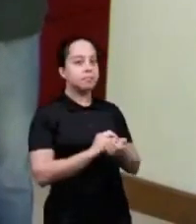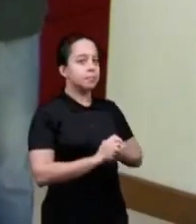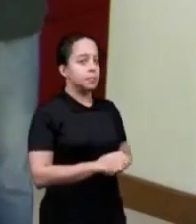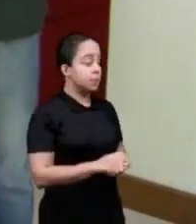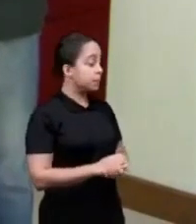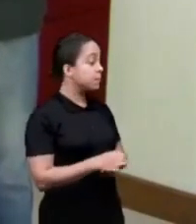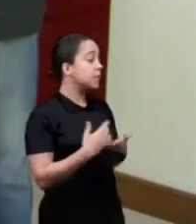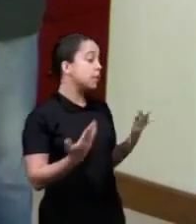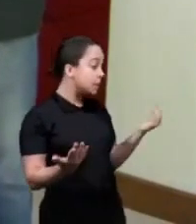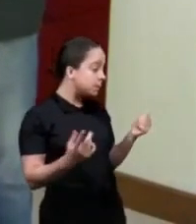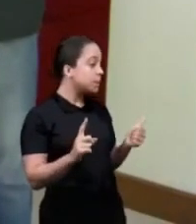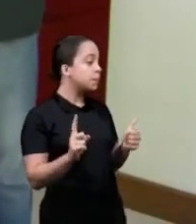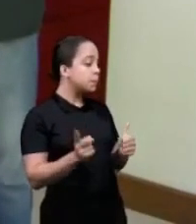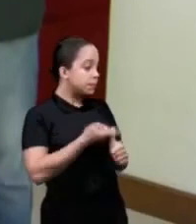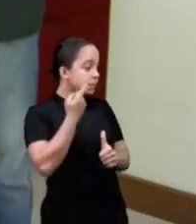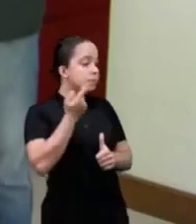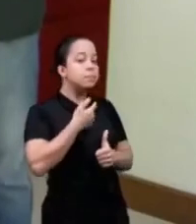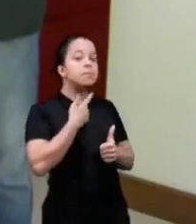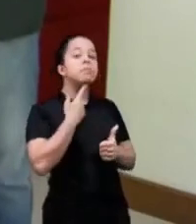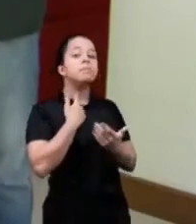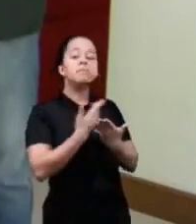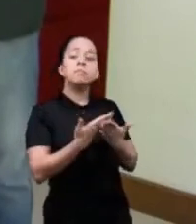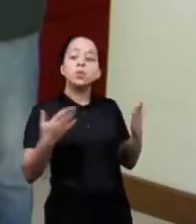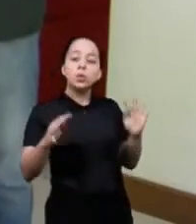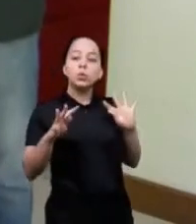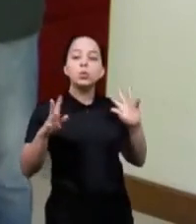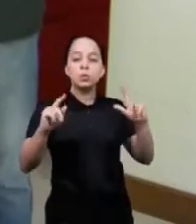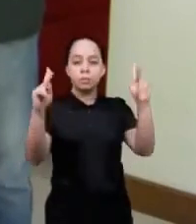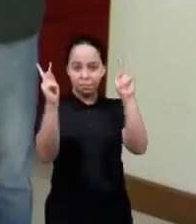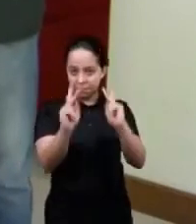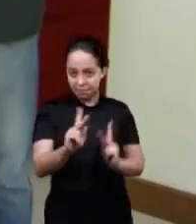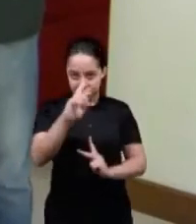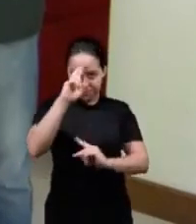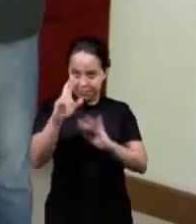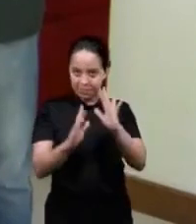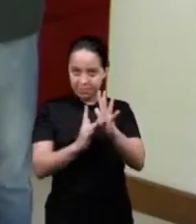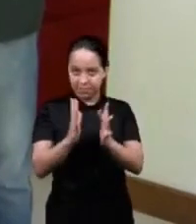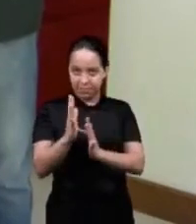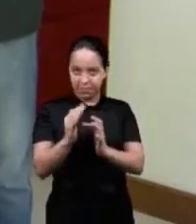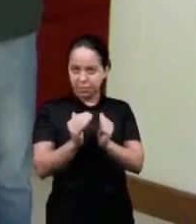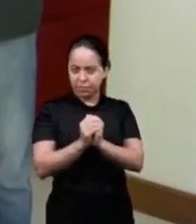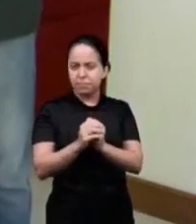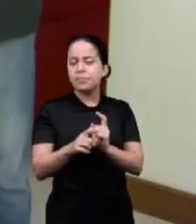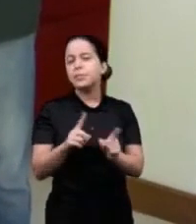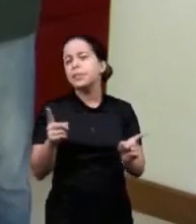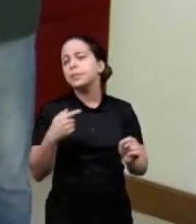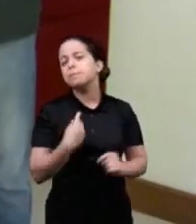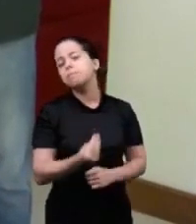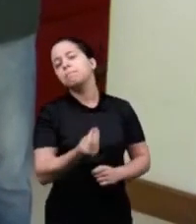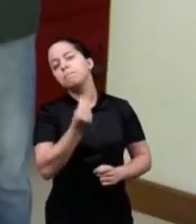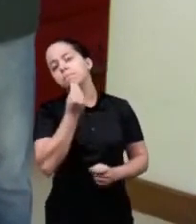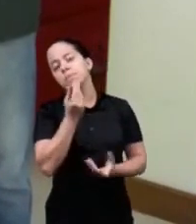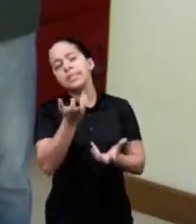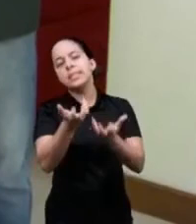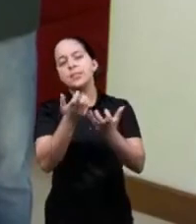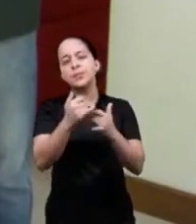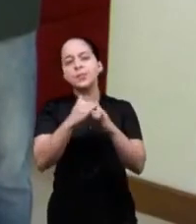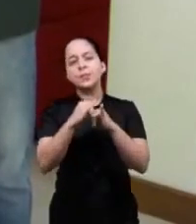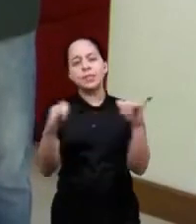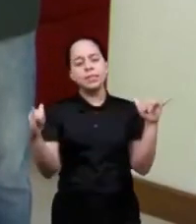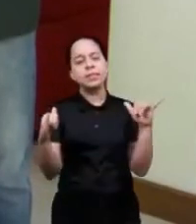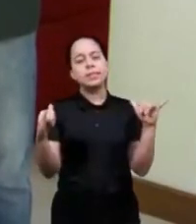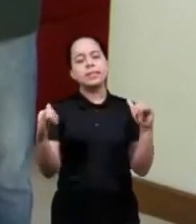in first place I'd like to thank all of our brothers with the peace of the Lord but I'd like to share that